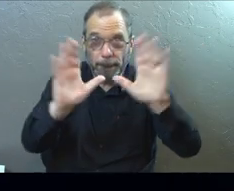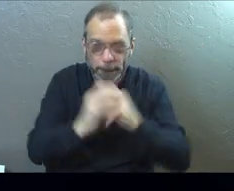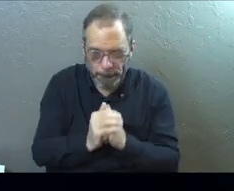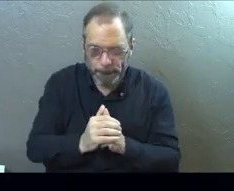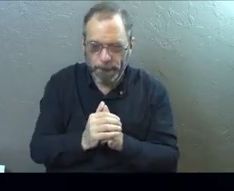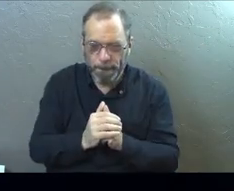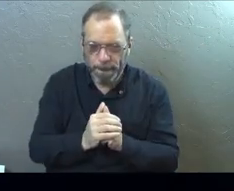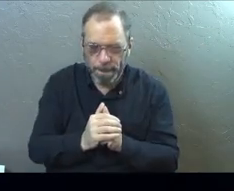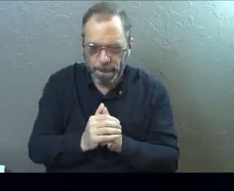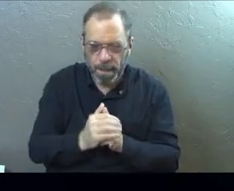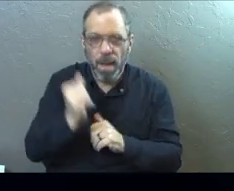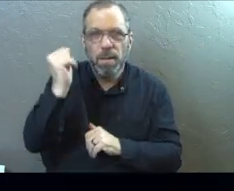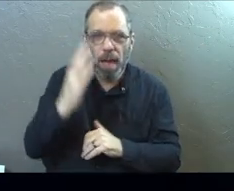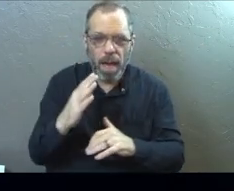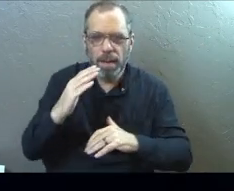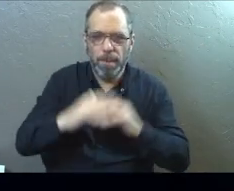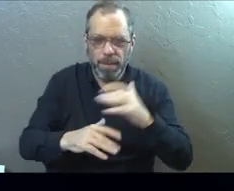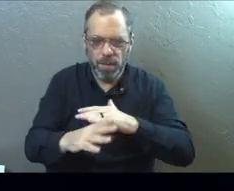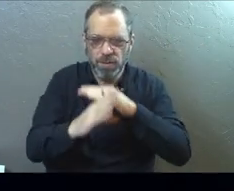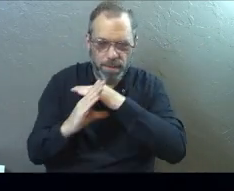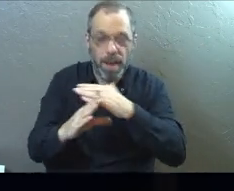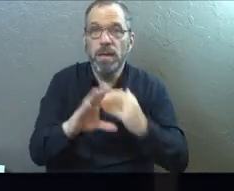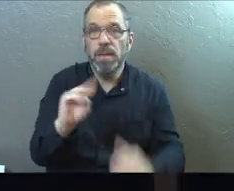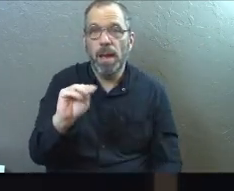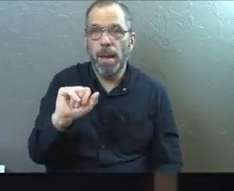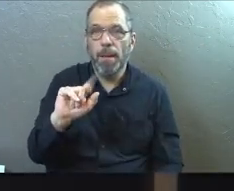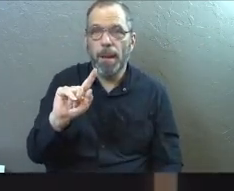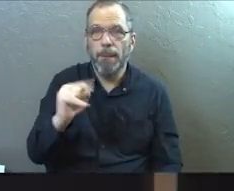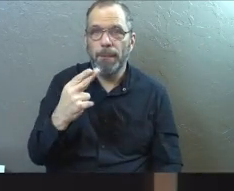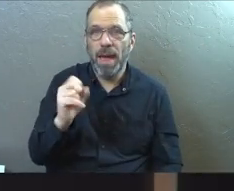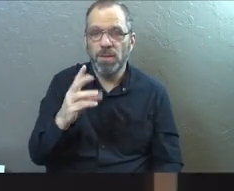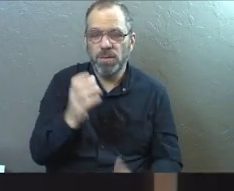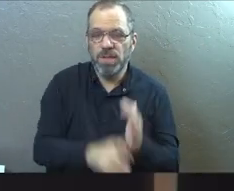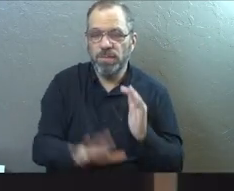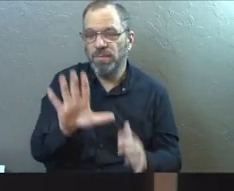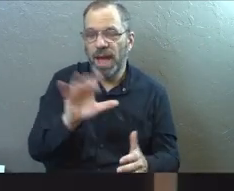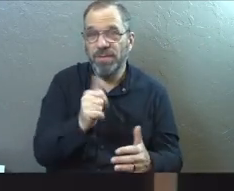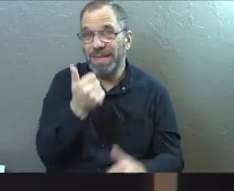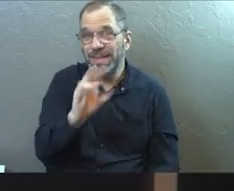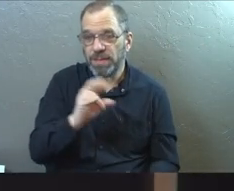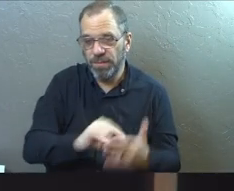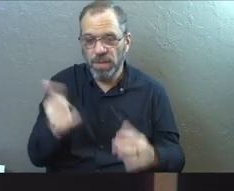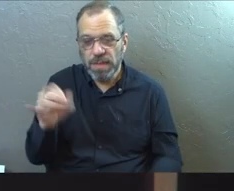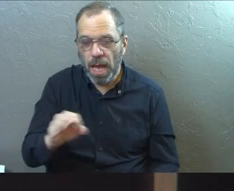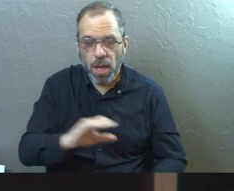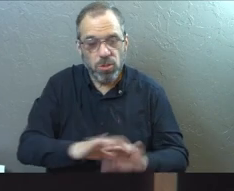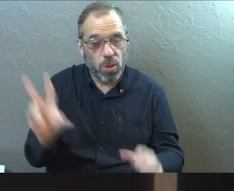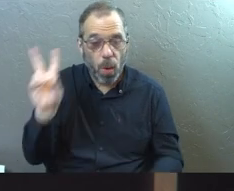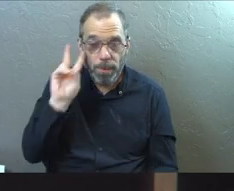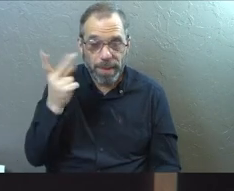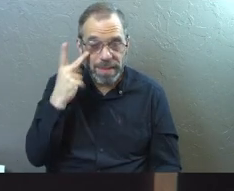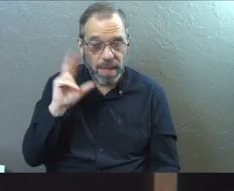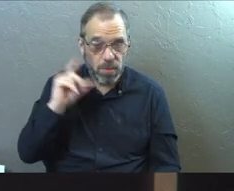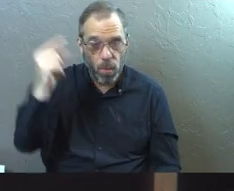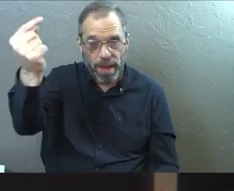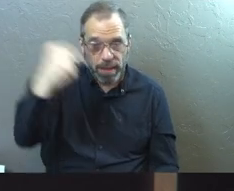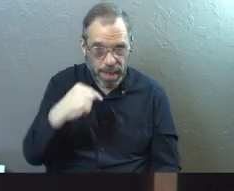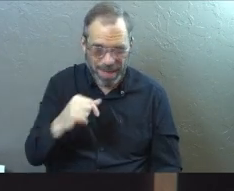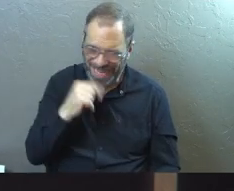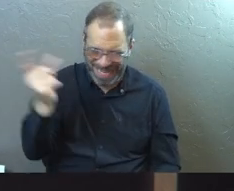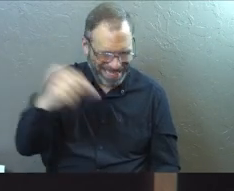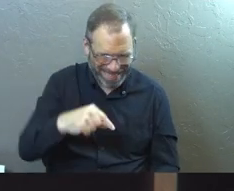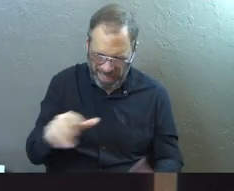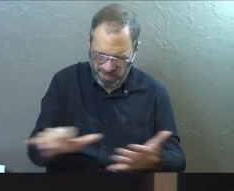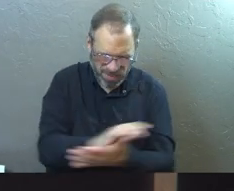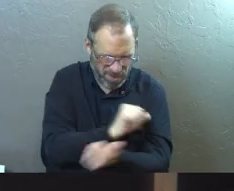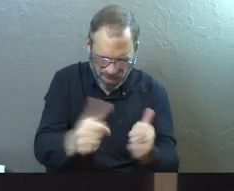Again, submit it to him. God builds barriers. So this is Matthew 5, 17 through 19. Jesus says, don't misunderstand why I have come. I did